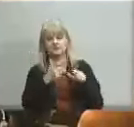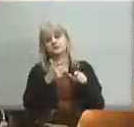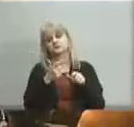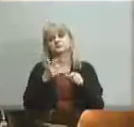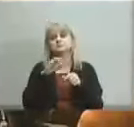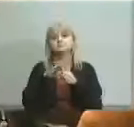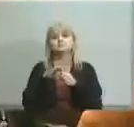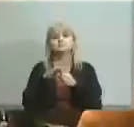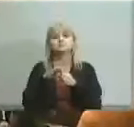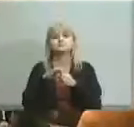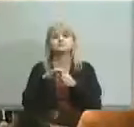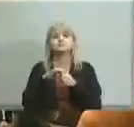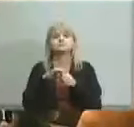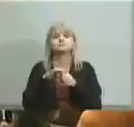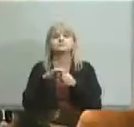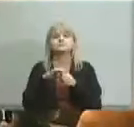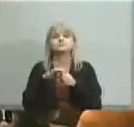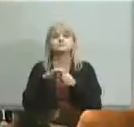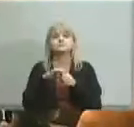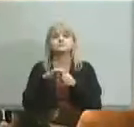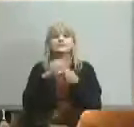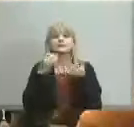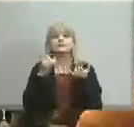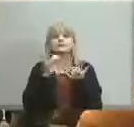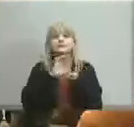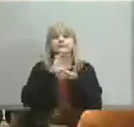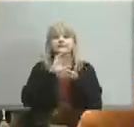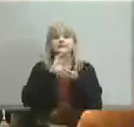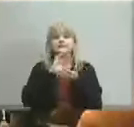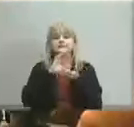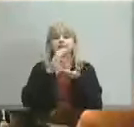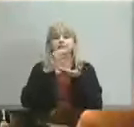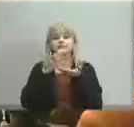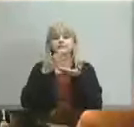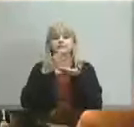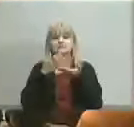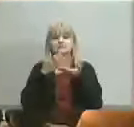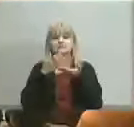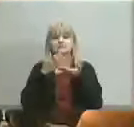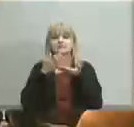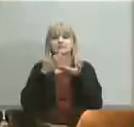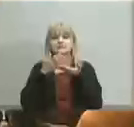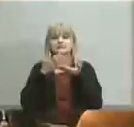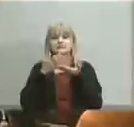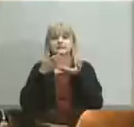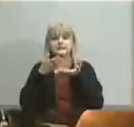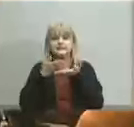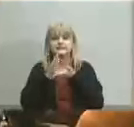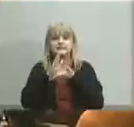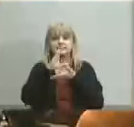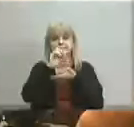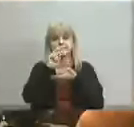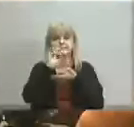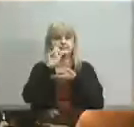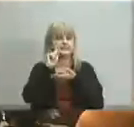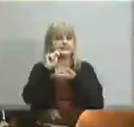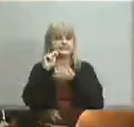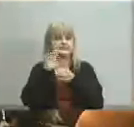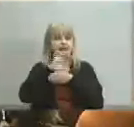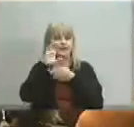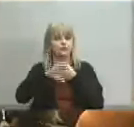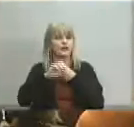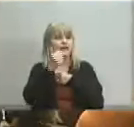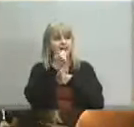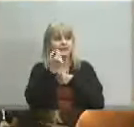next we are on to the consent calendar um would any board member like to pull down